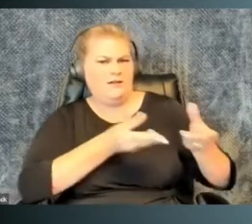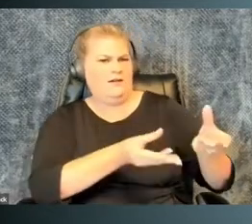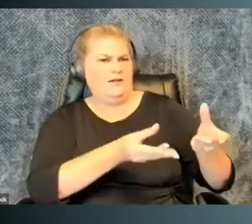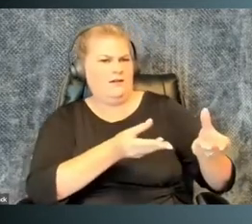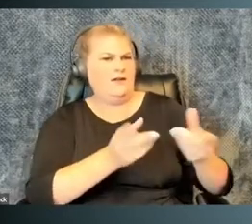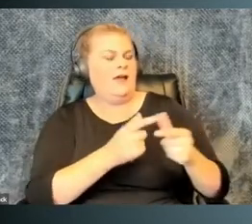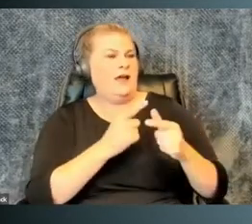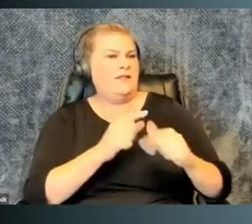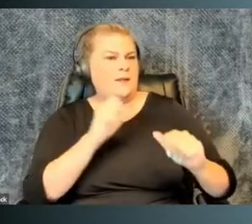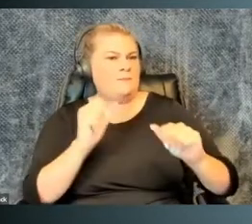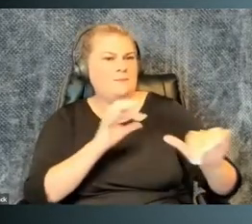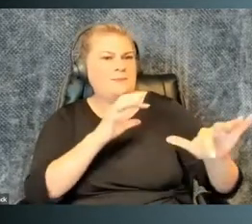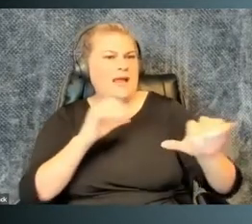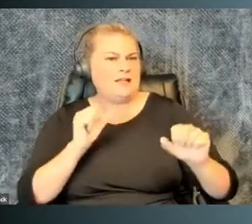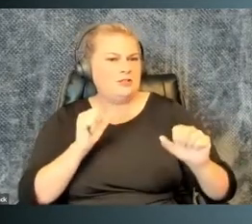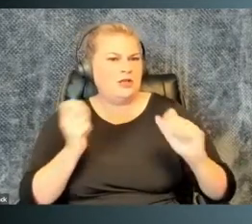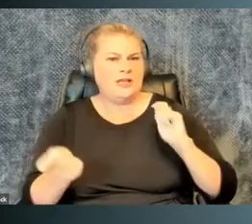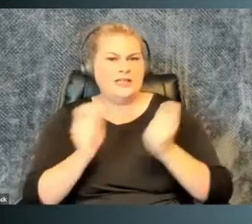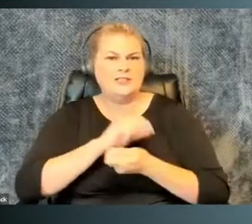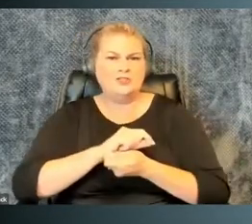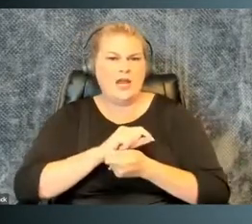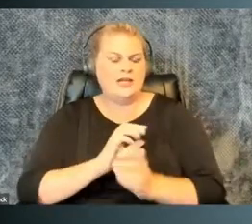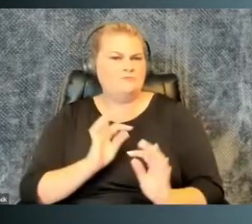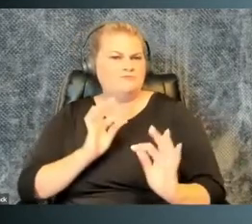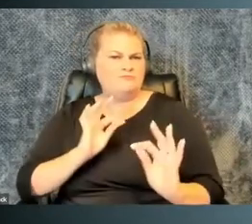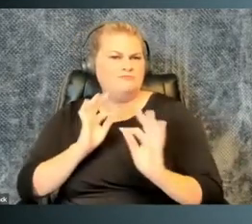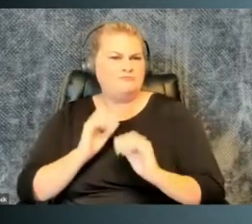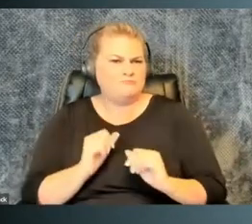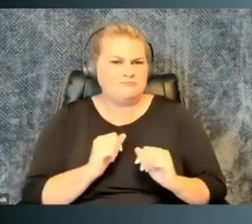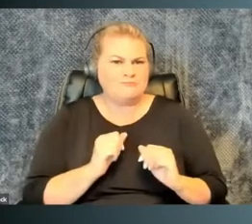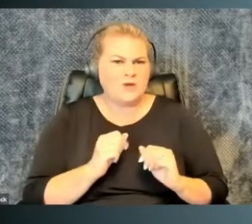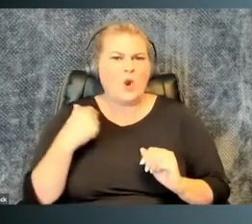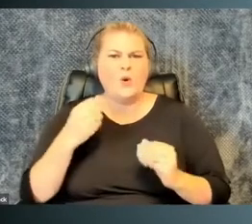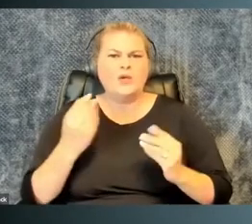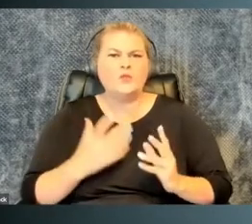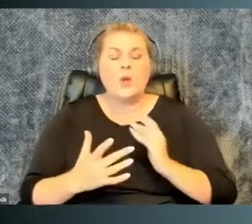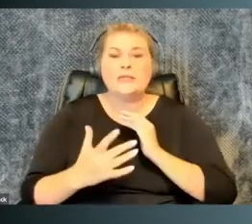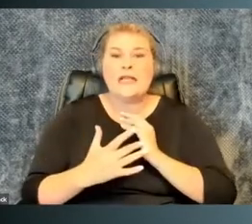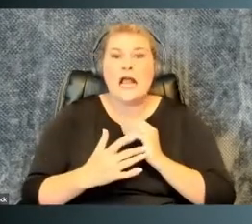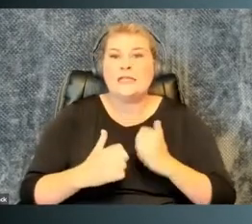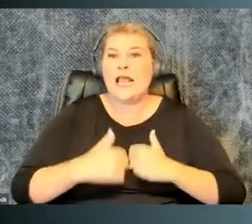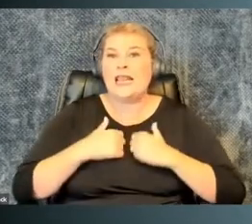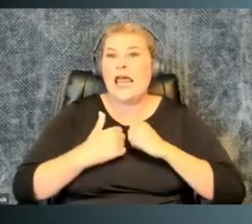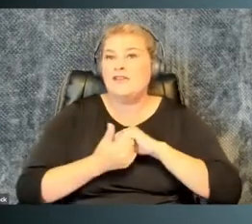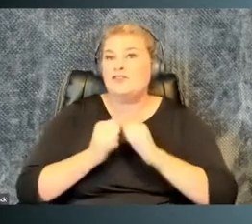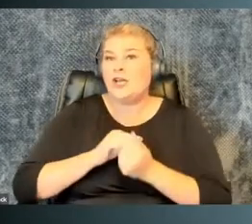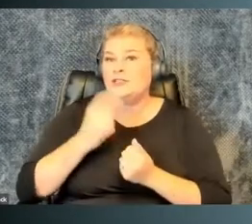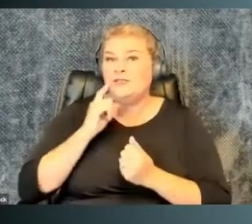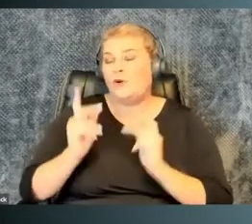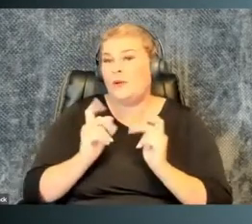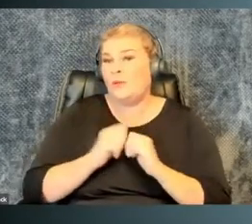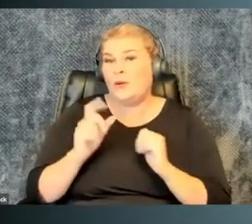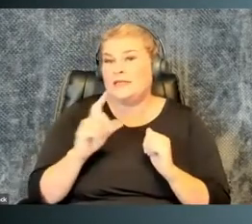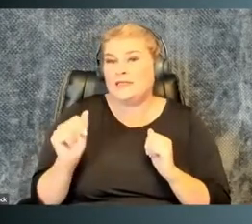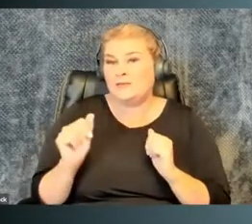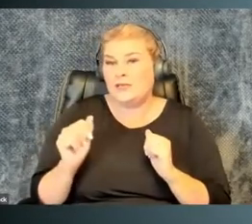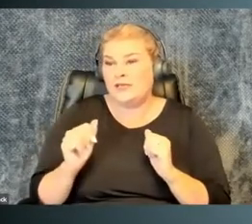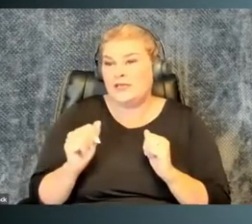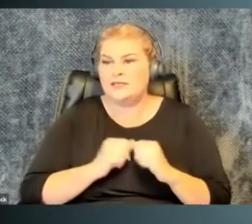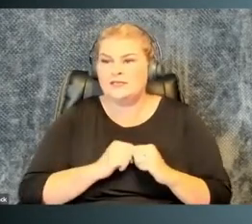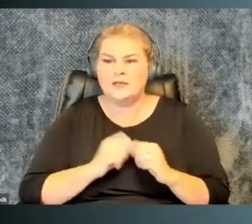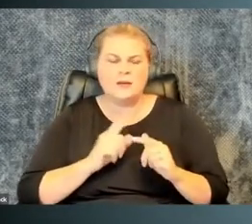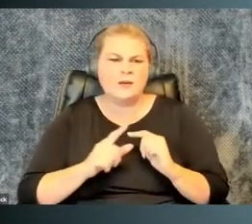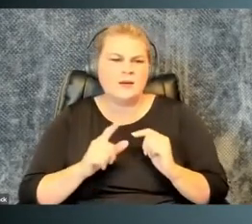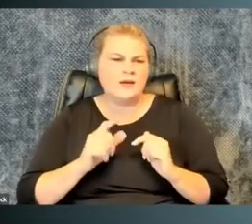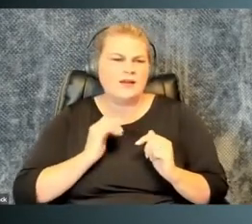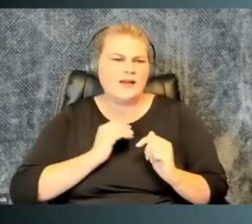thing, this accommodation or this technology, and things are magically transformed, right? We're always told that technology is life-changing for people